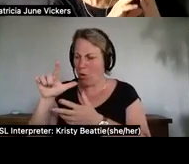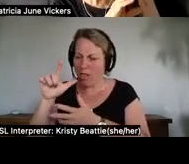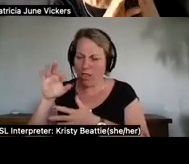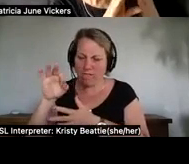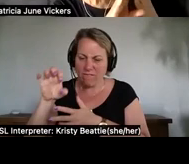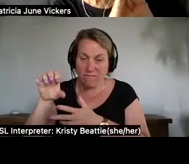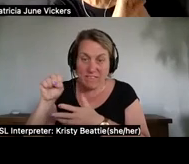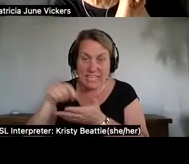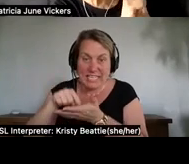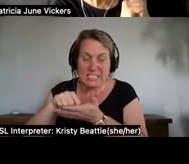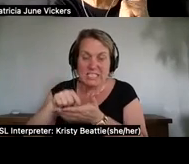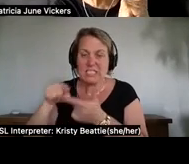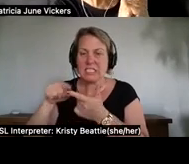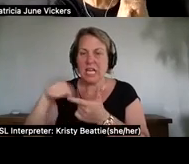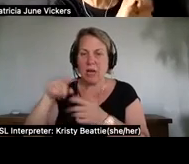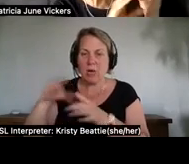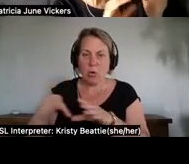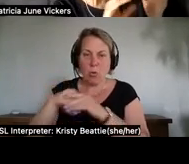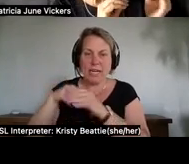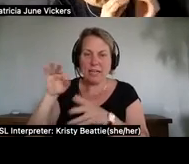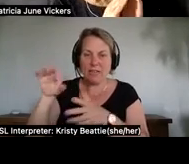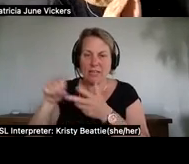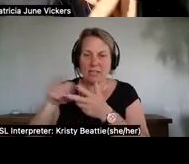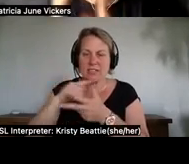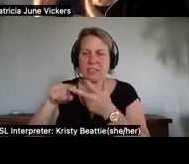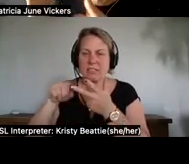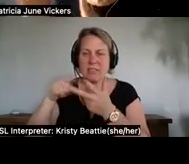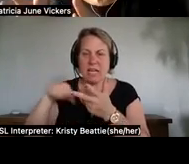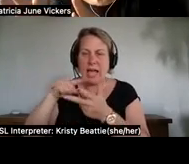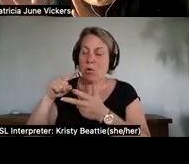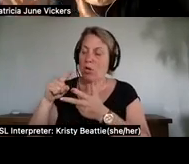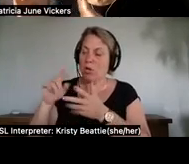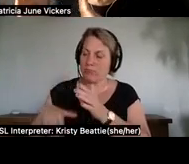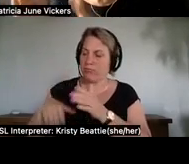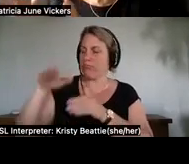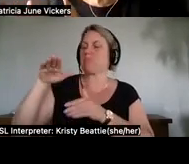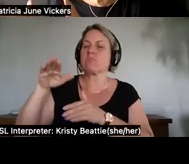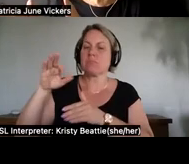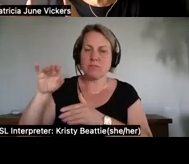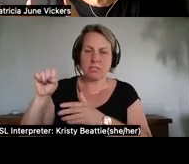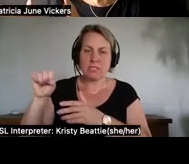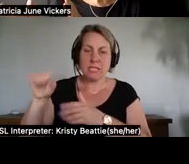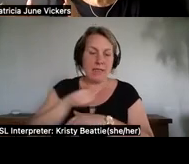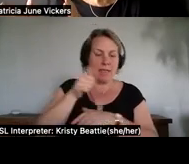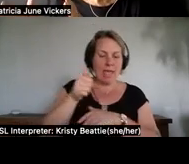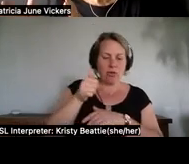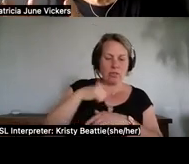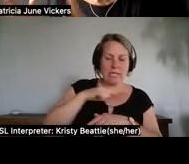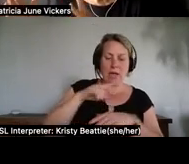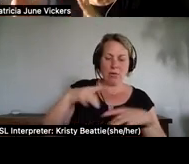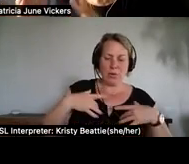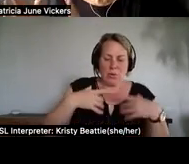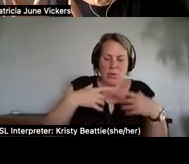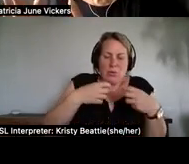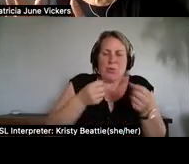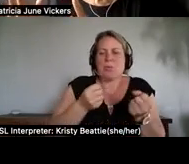our our coming of age feasts and the other is our cleansing ways so